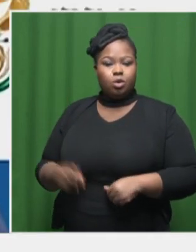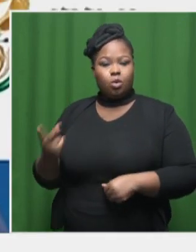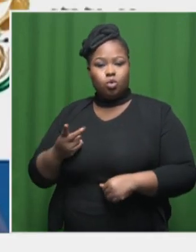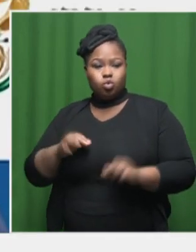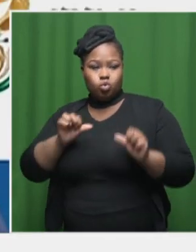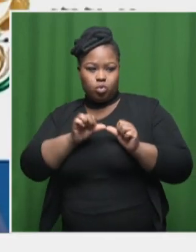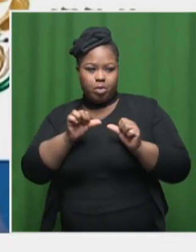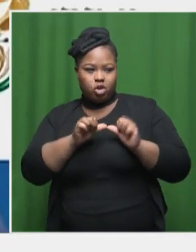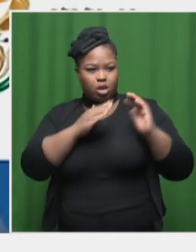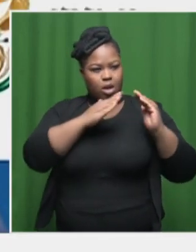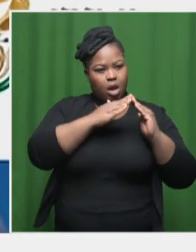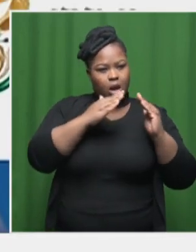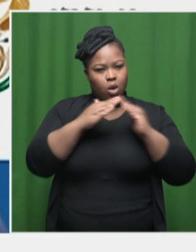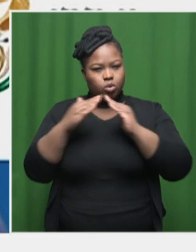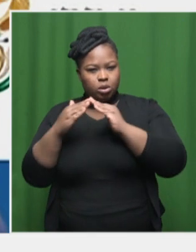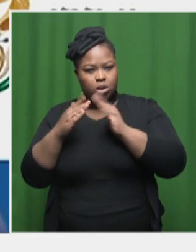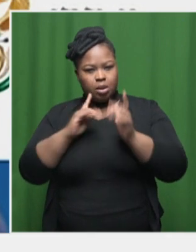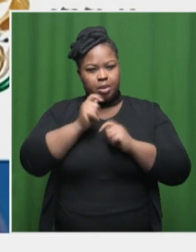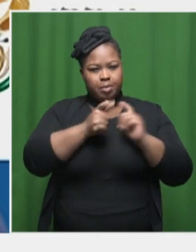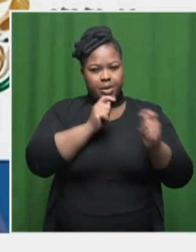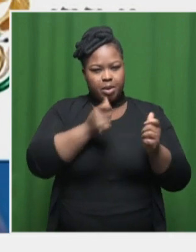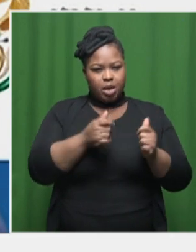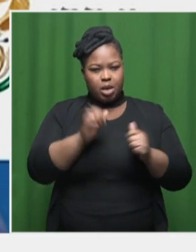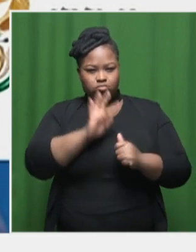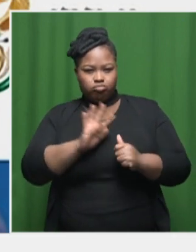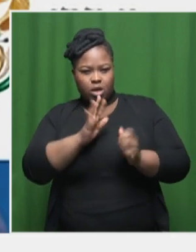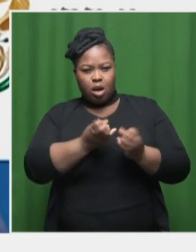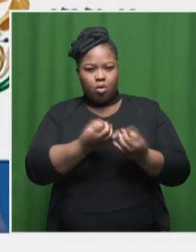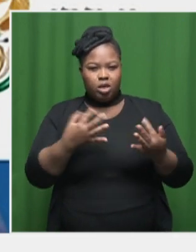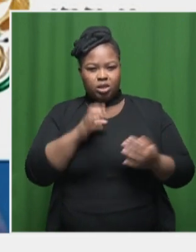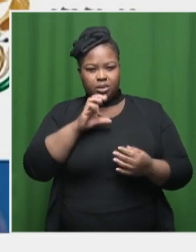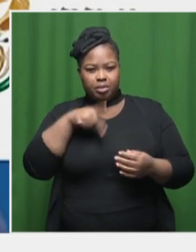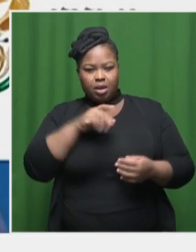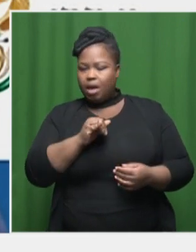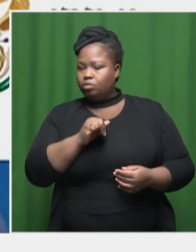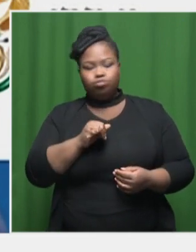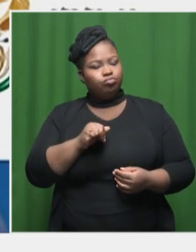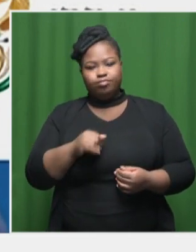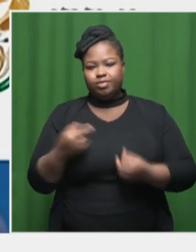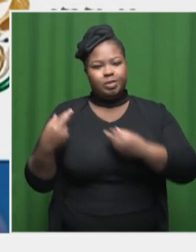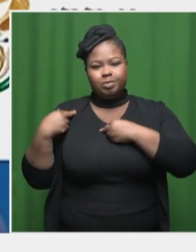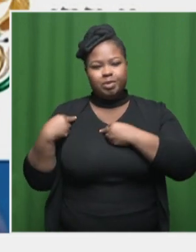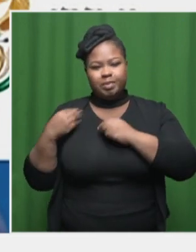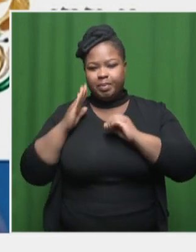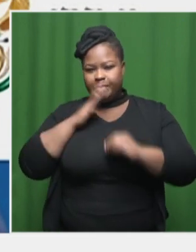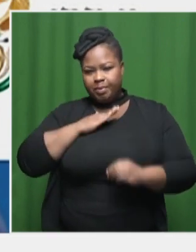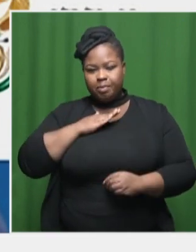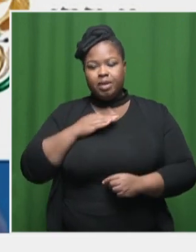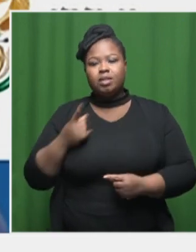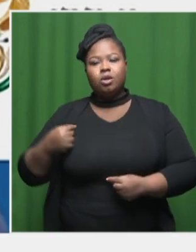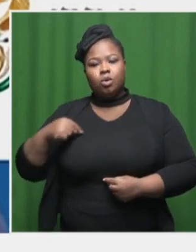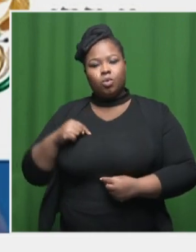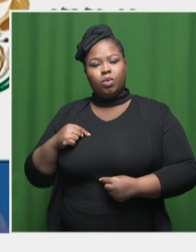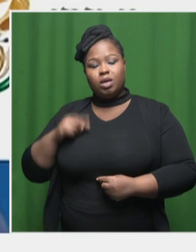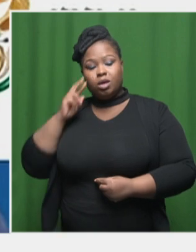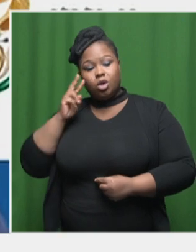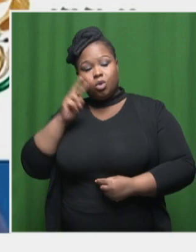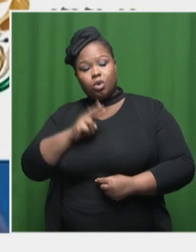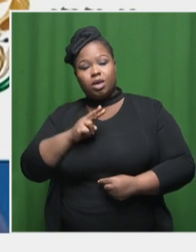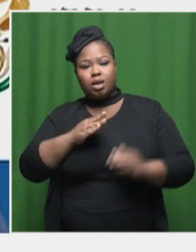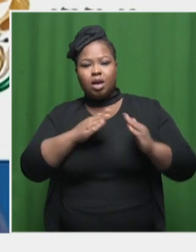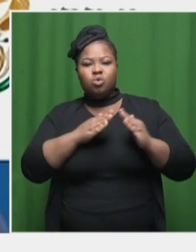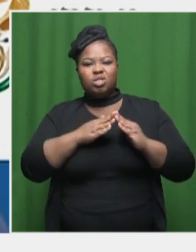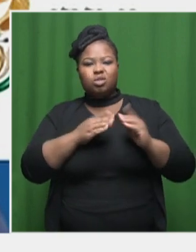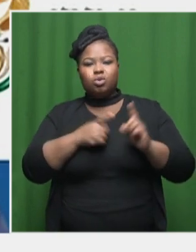rates within the CPI. So we would look at housing from a kind of more indirect angle. But